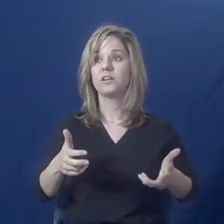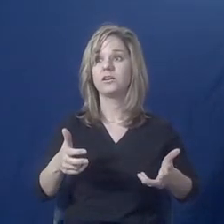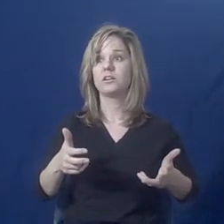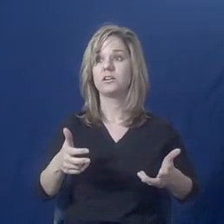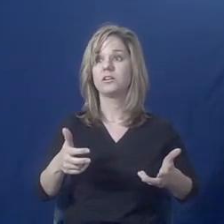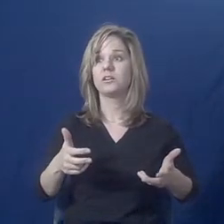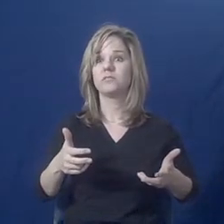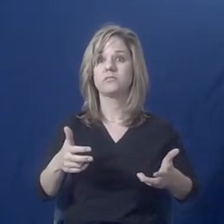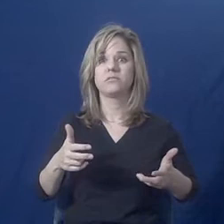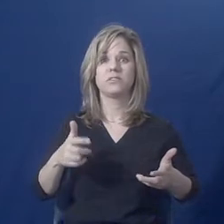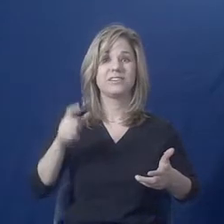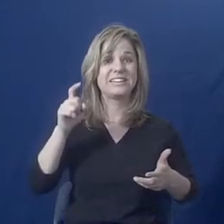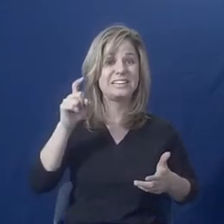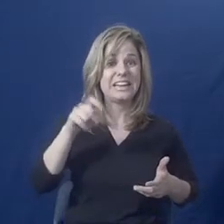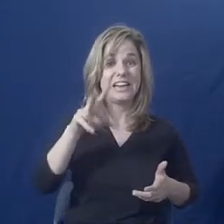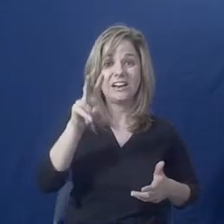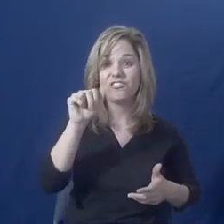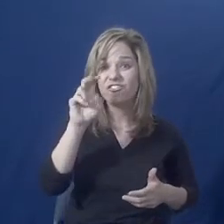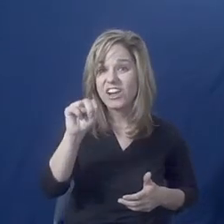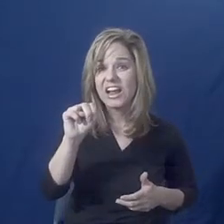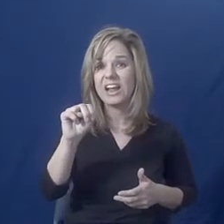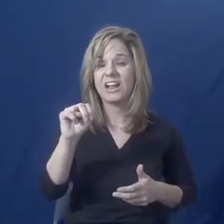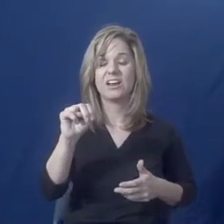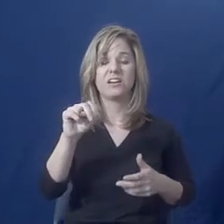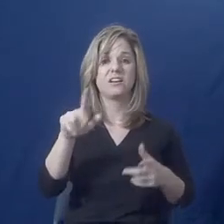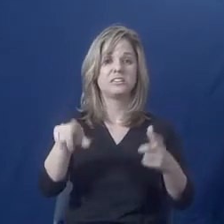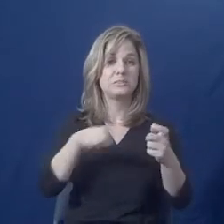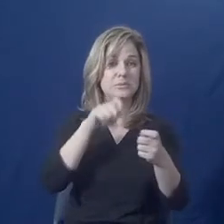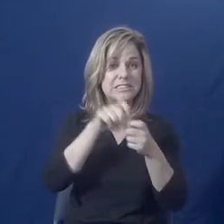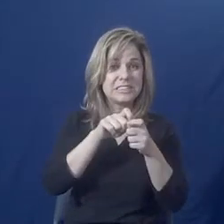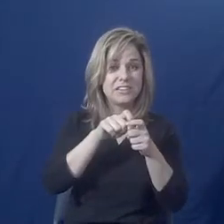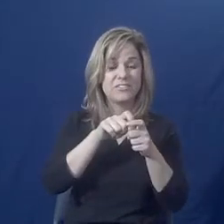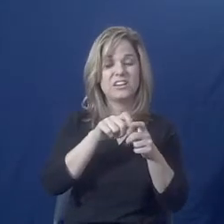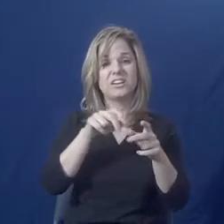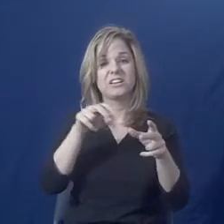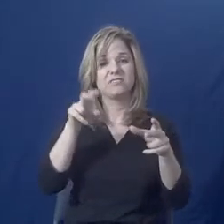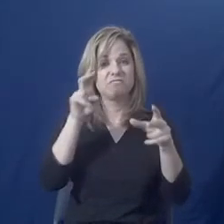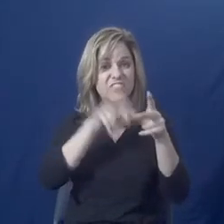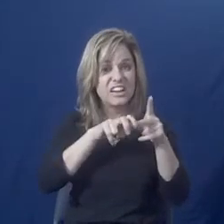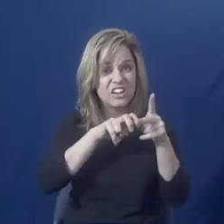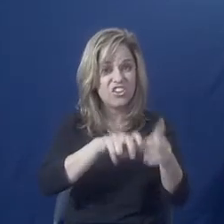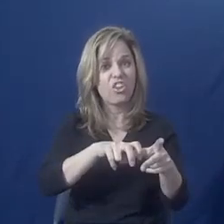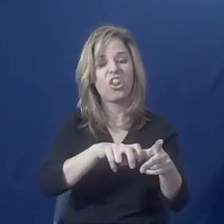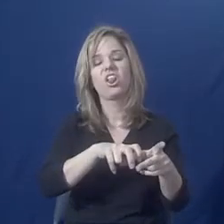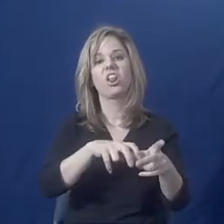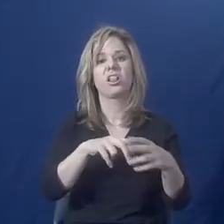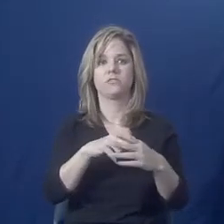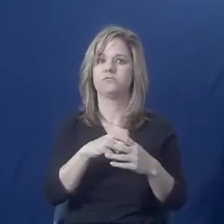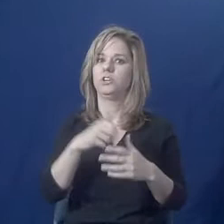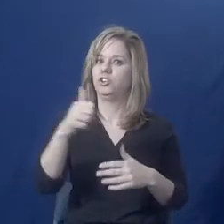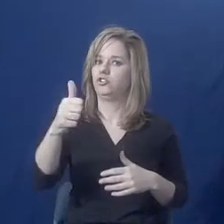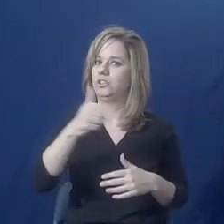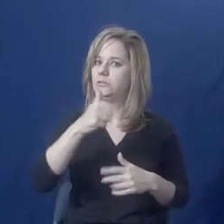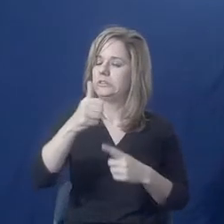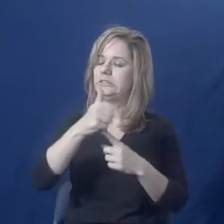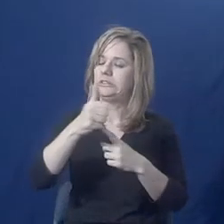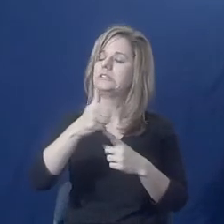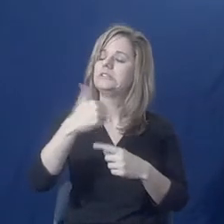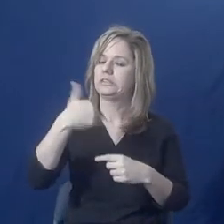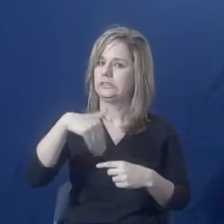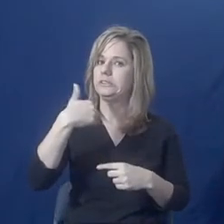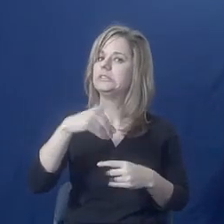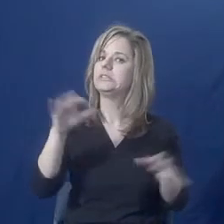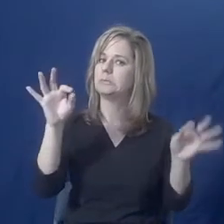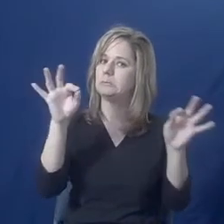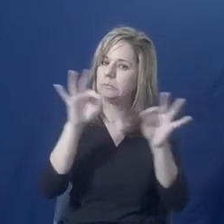van? Do you need accessible vehicle? Transportation is a really big, important thing to think about and